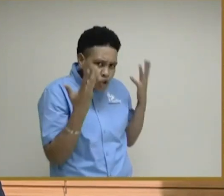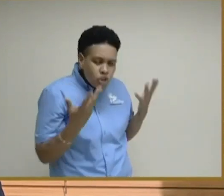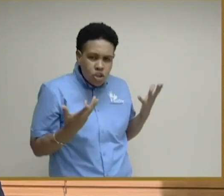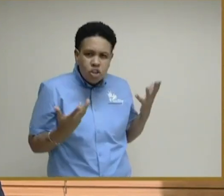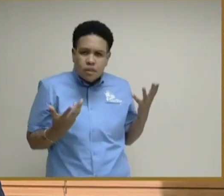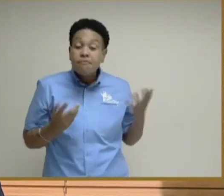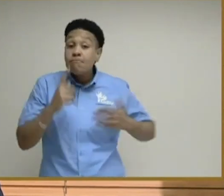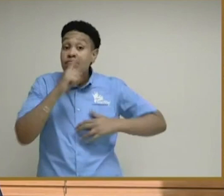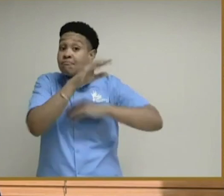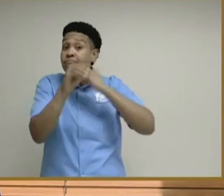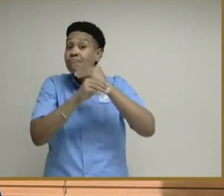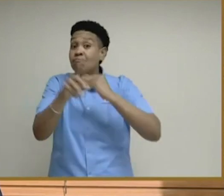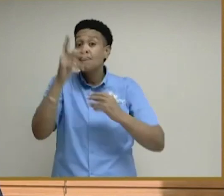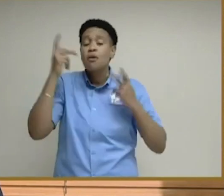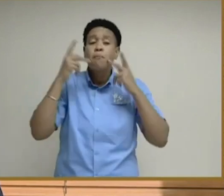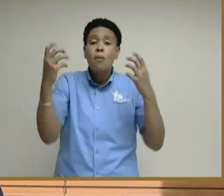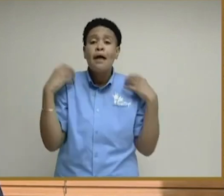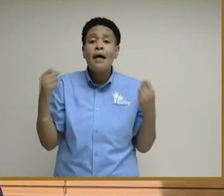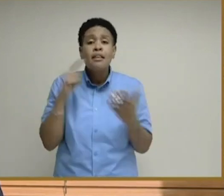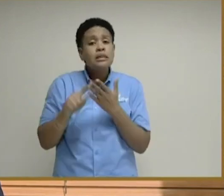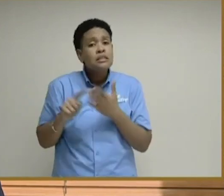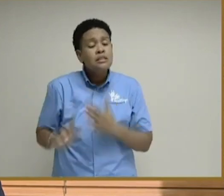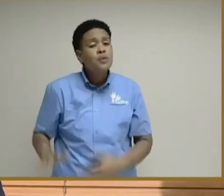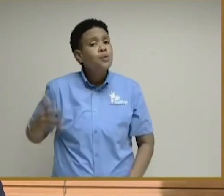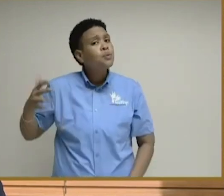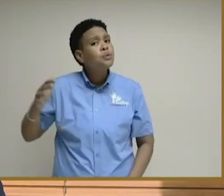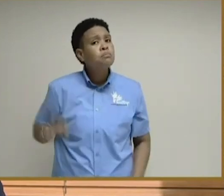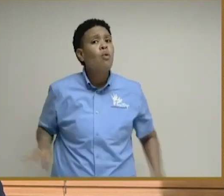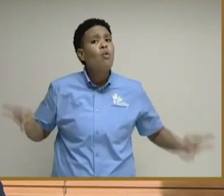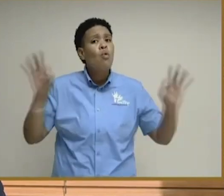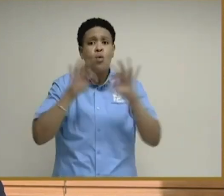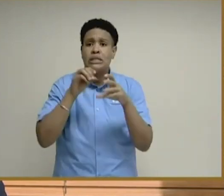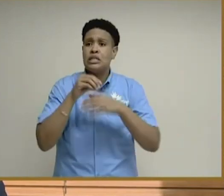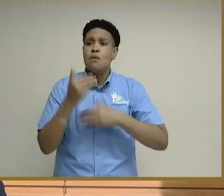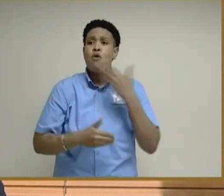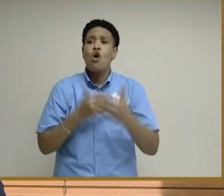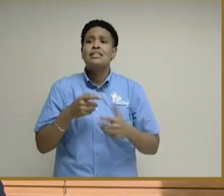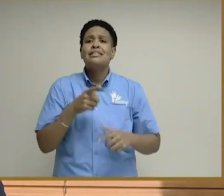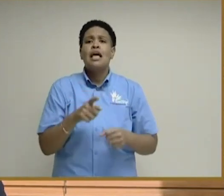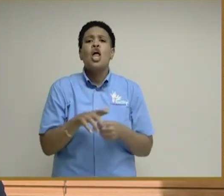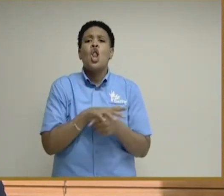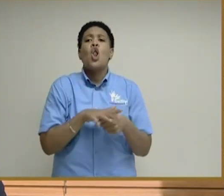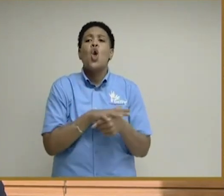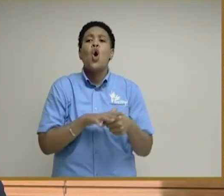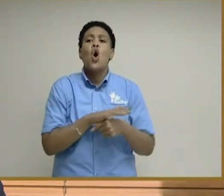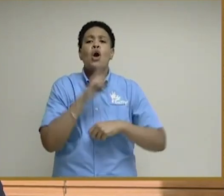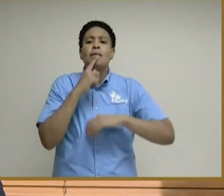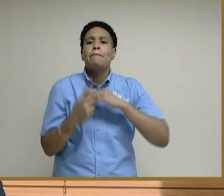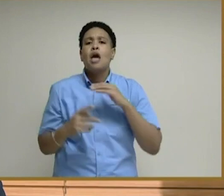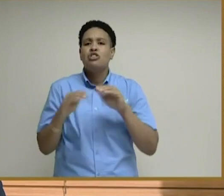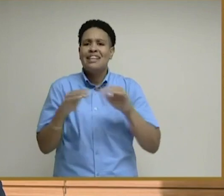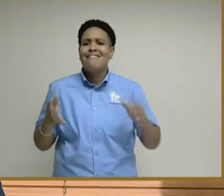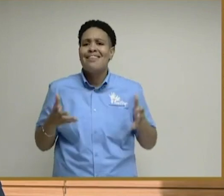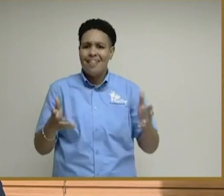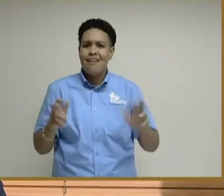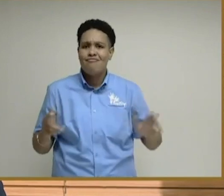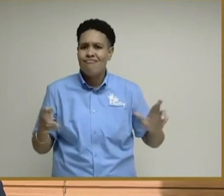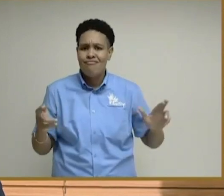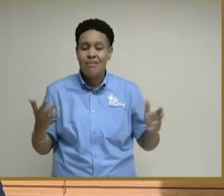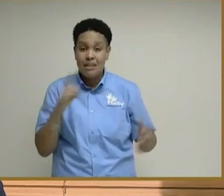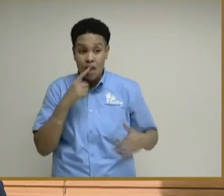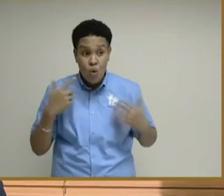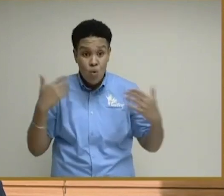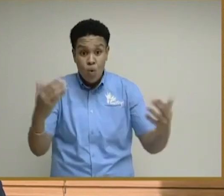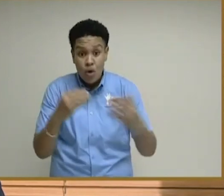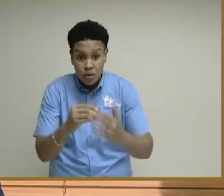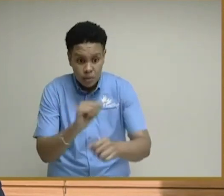And the public health inspectors are very important to the process. They are at the local parish level. They go out in the